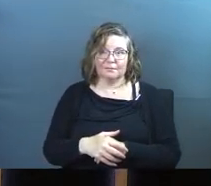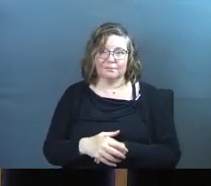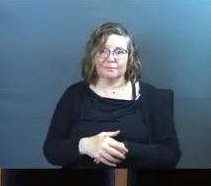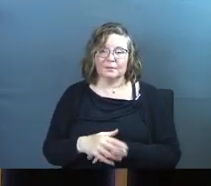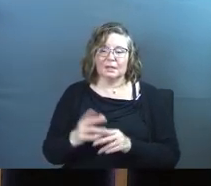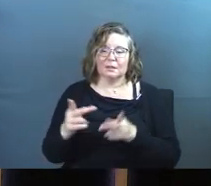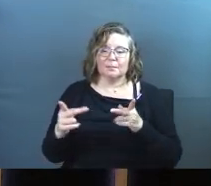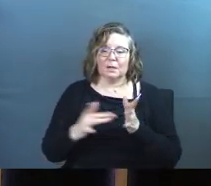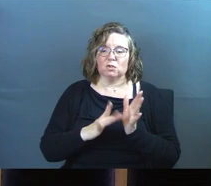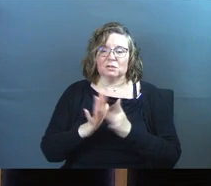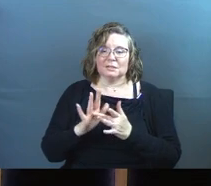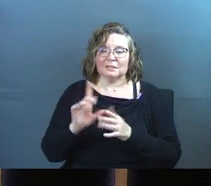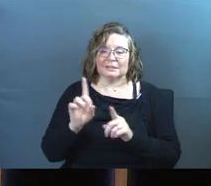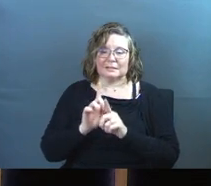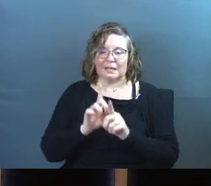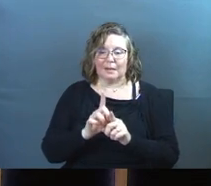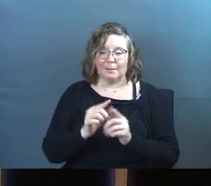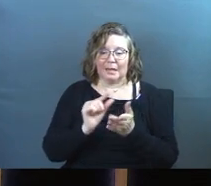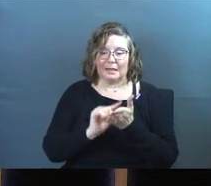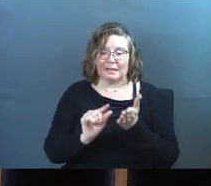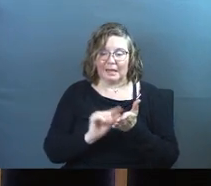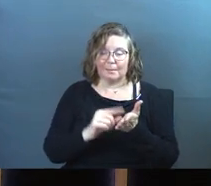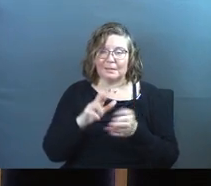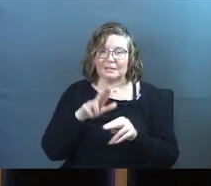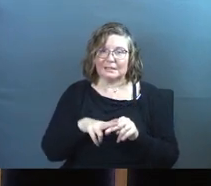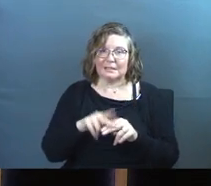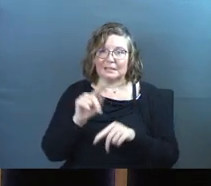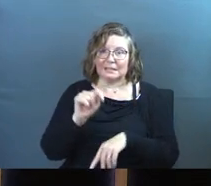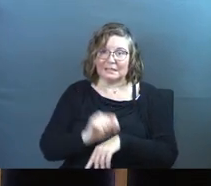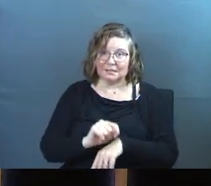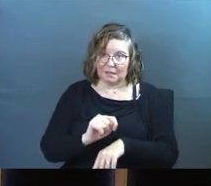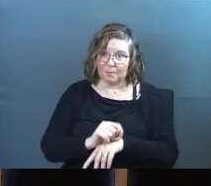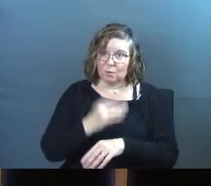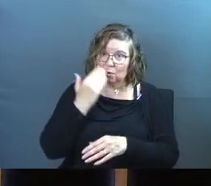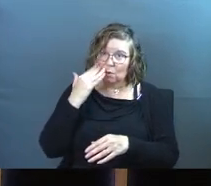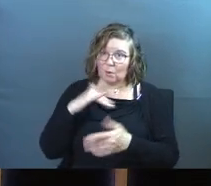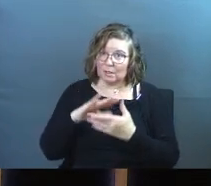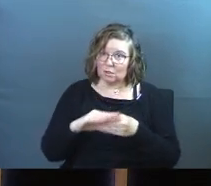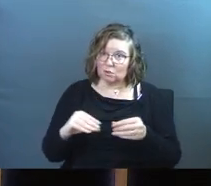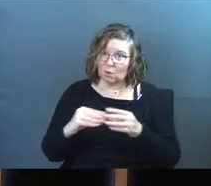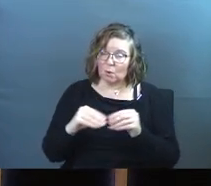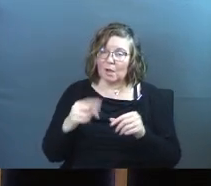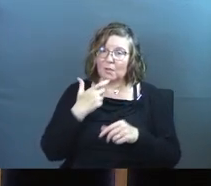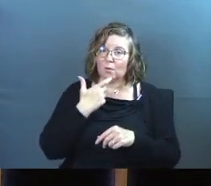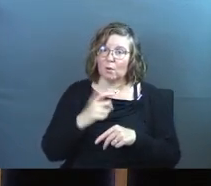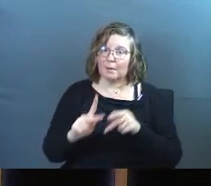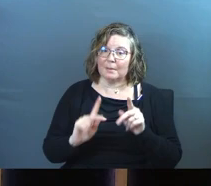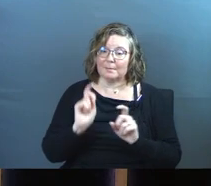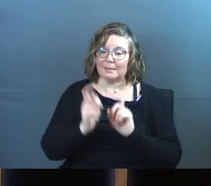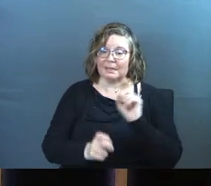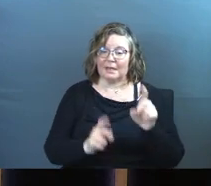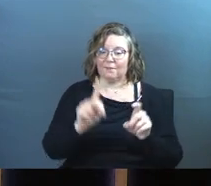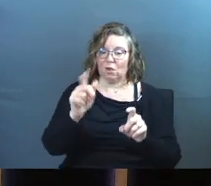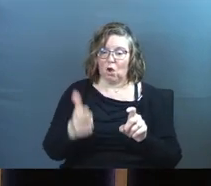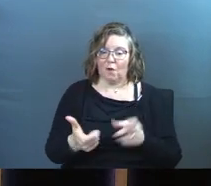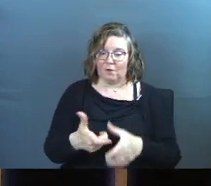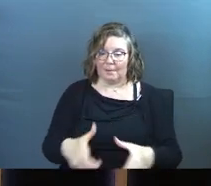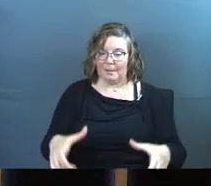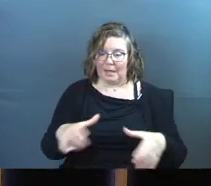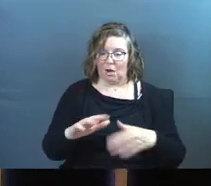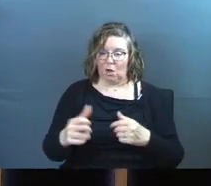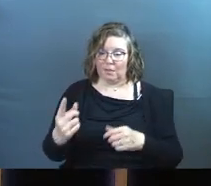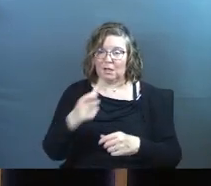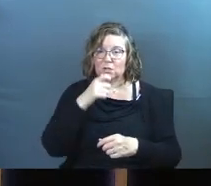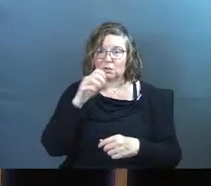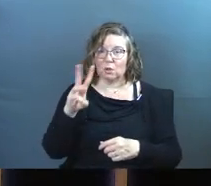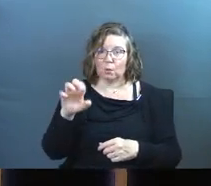And there's a spot where Jesus and the disciples in the gospel, they're sitting there in the temple. You might know this story. And they're watching people give into the offering plate. And all of